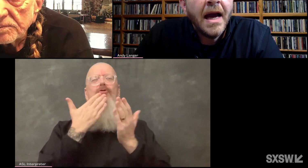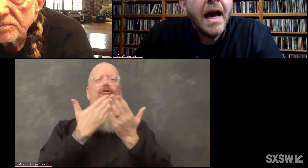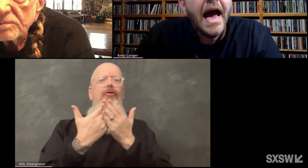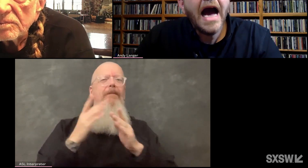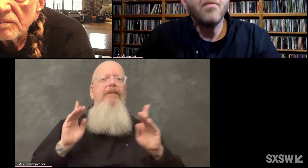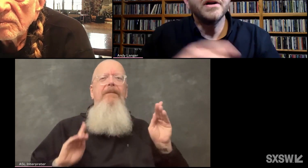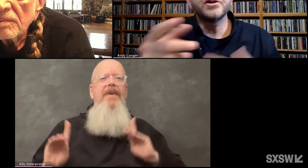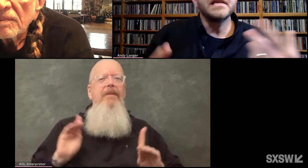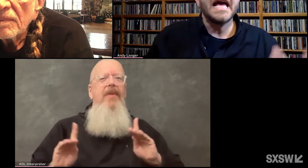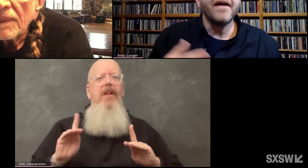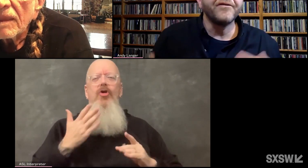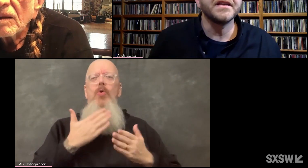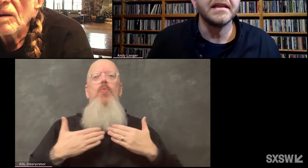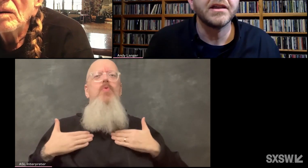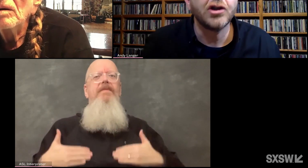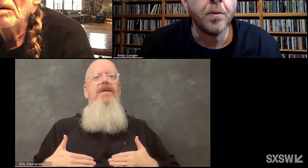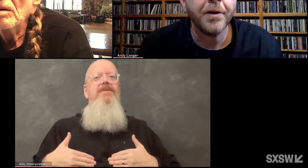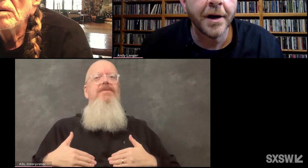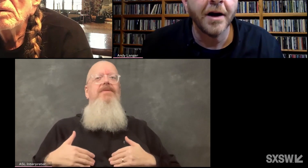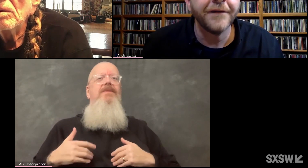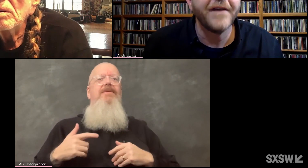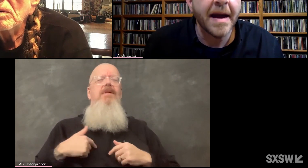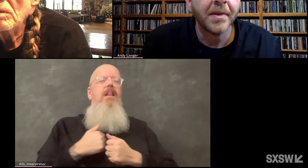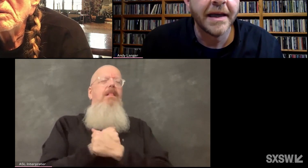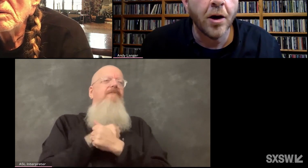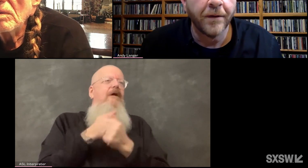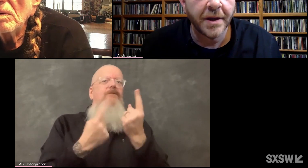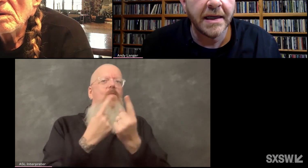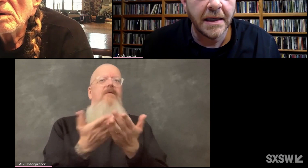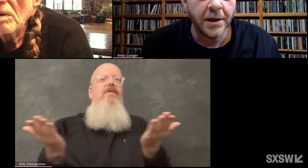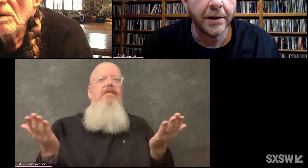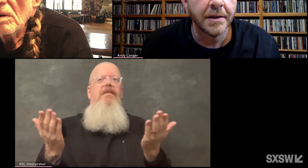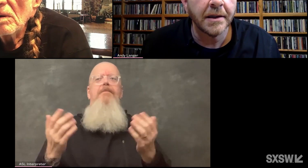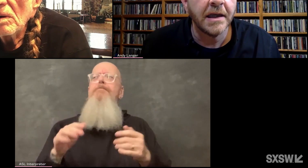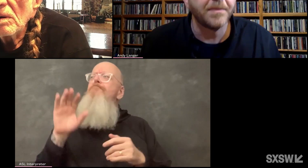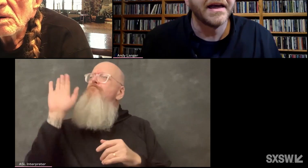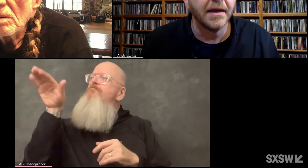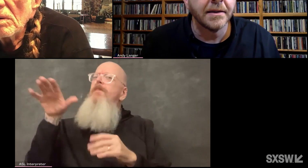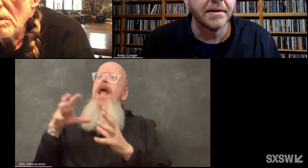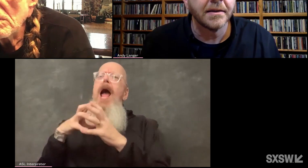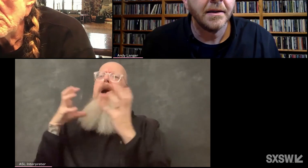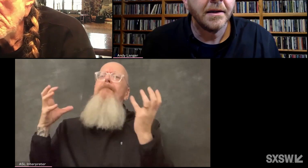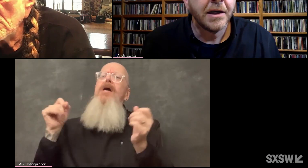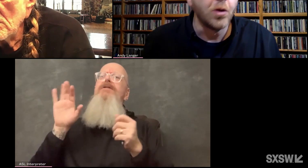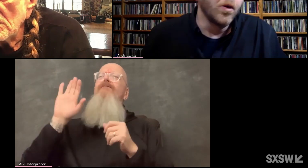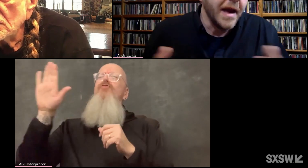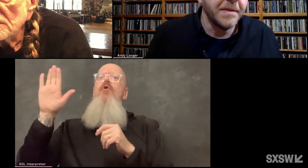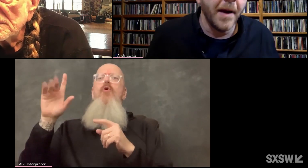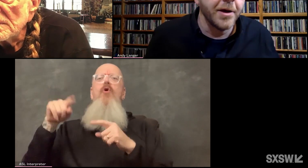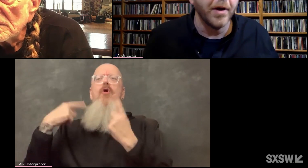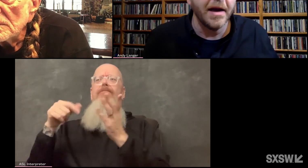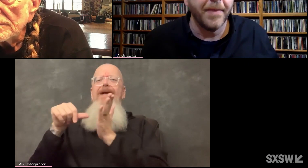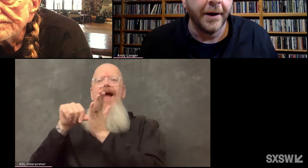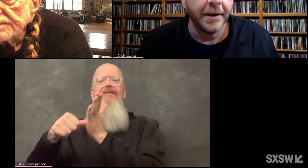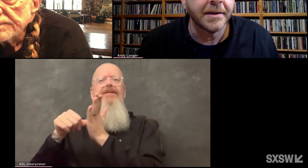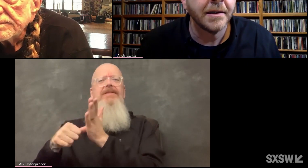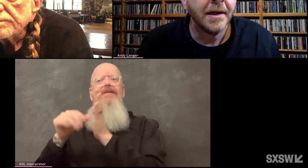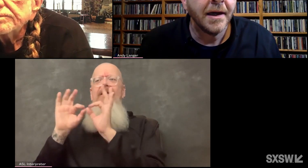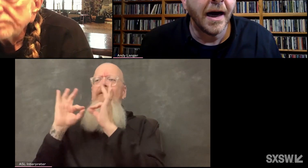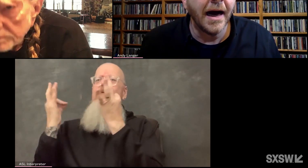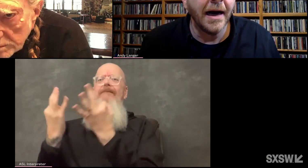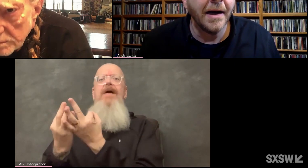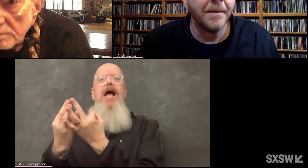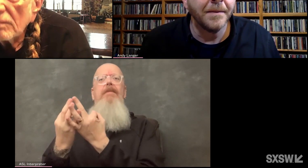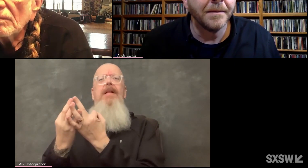them. How much of the emphasis you put on family over the years is because you were raised by your grandparents.